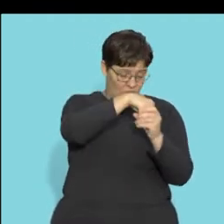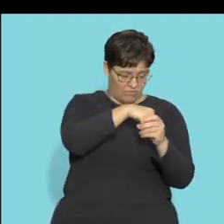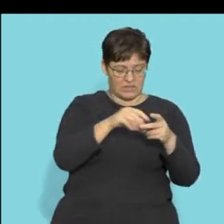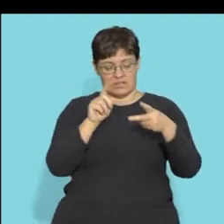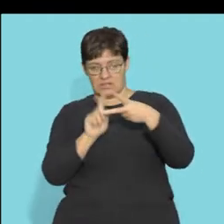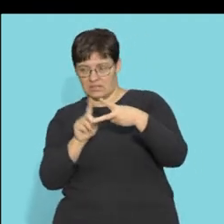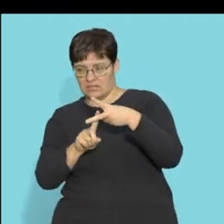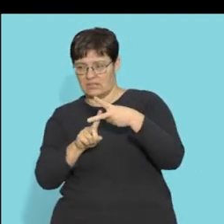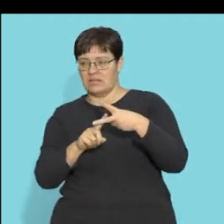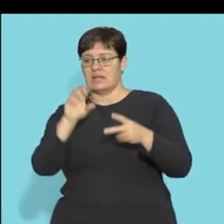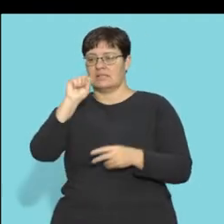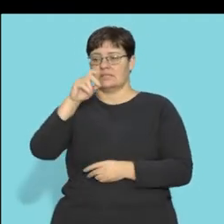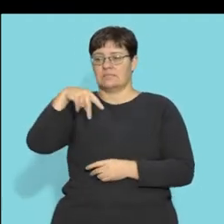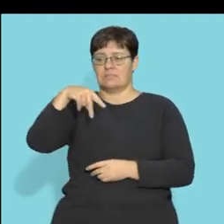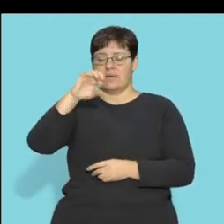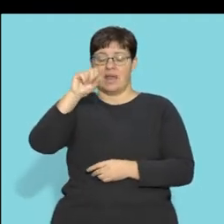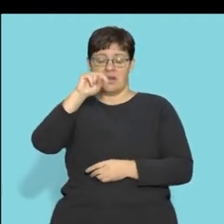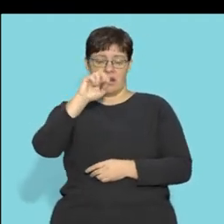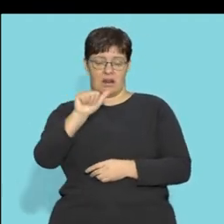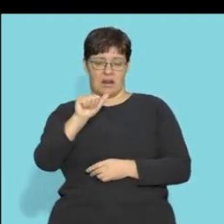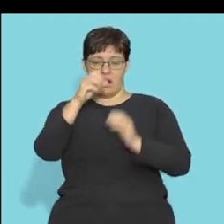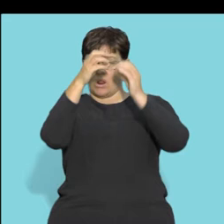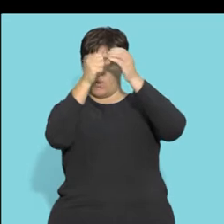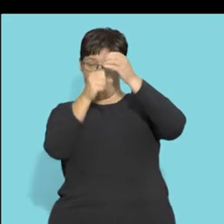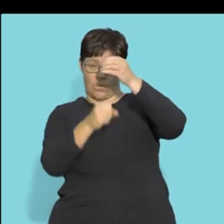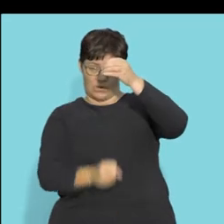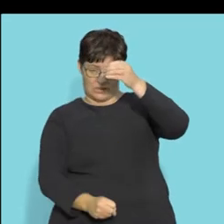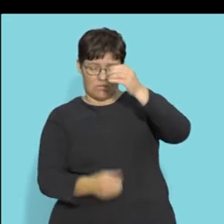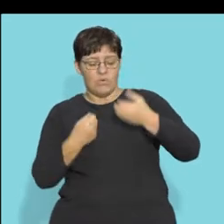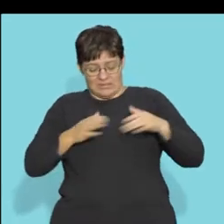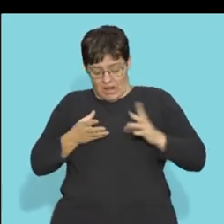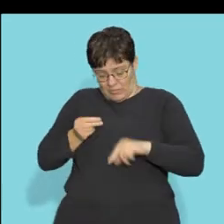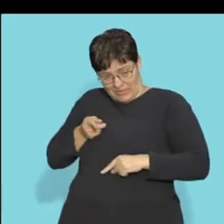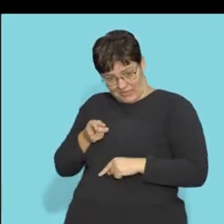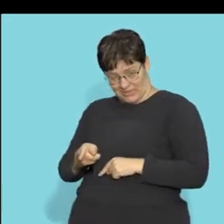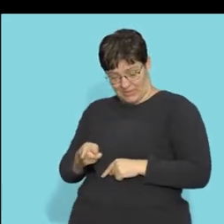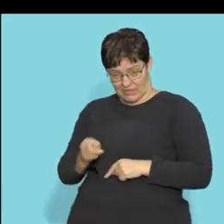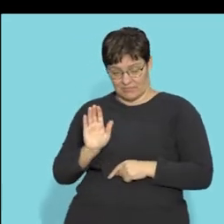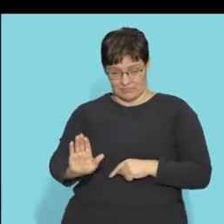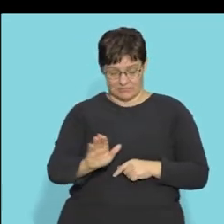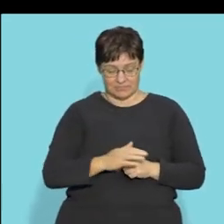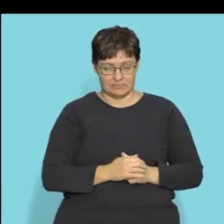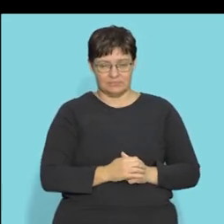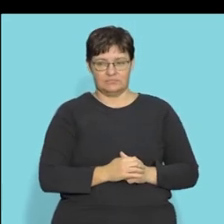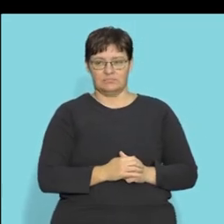definition said, and the spinal cord. Now, we're going to start off with the spinal cord.